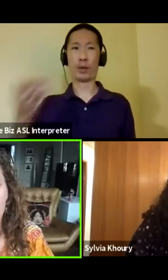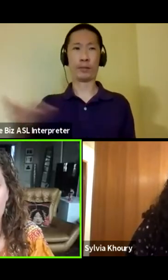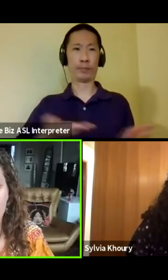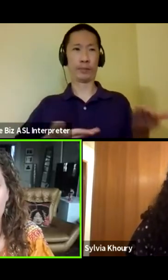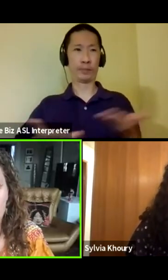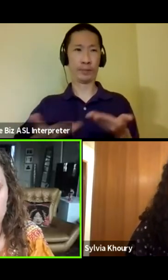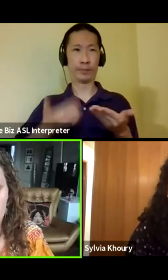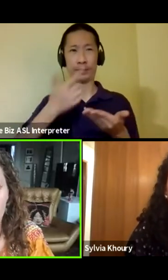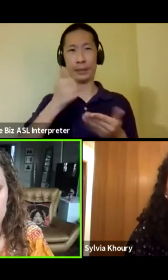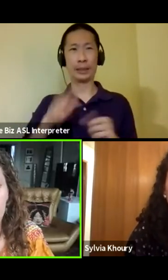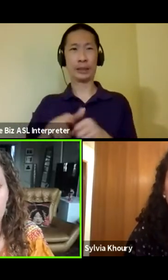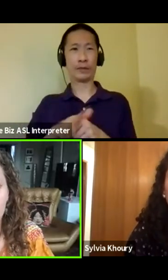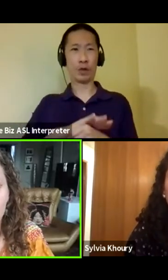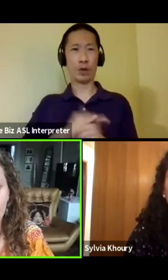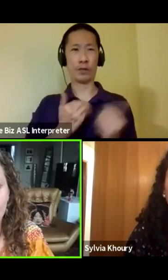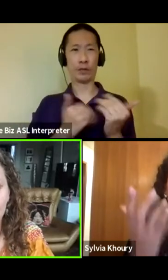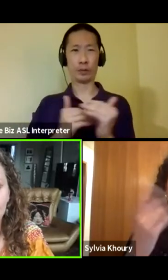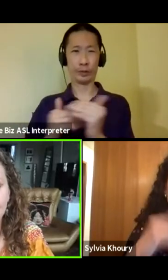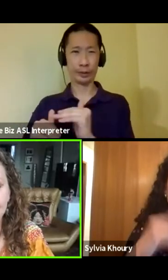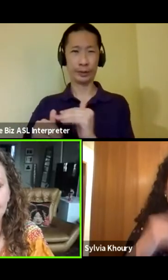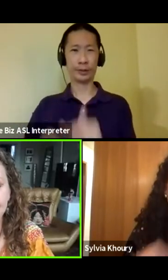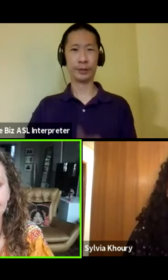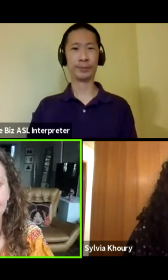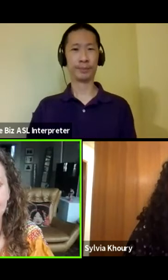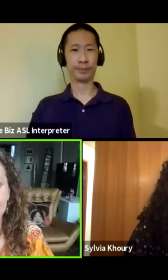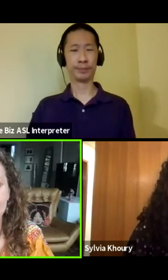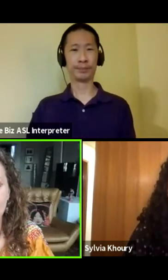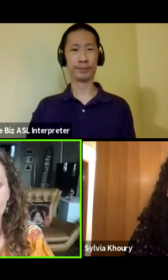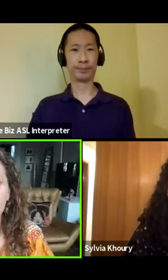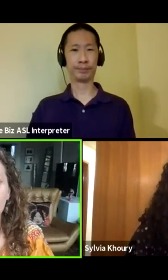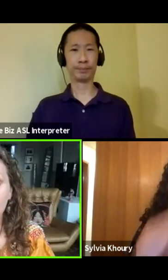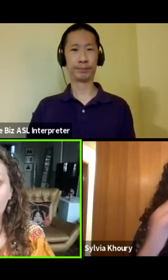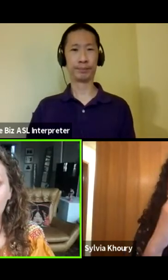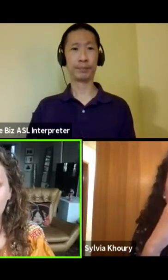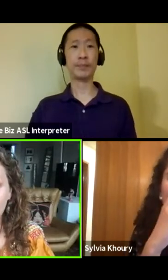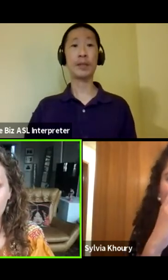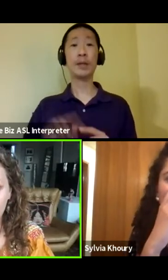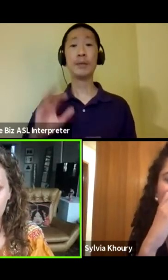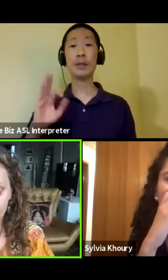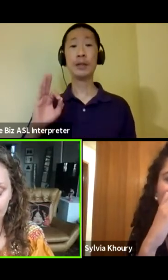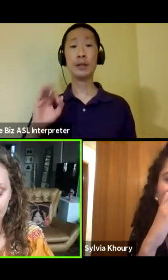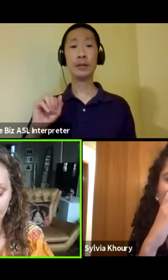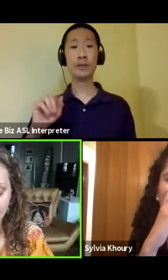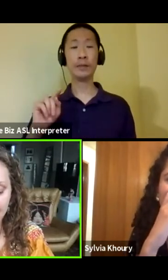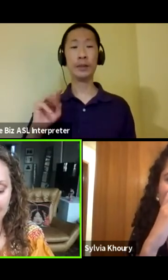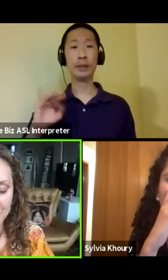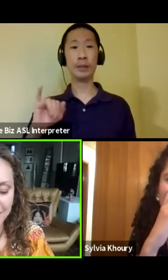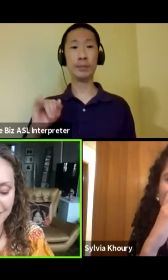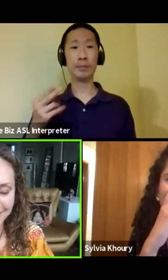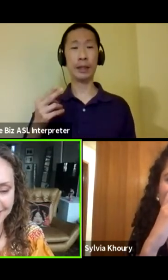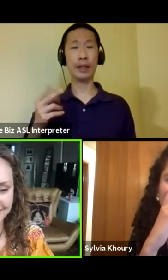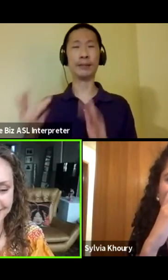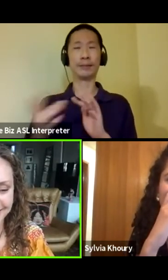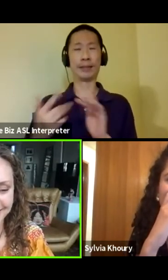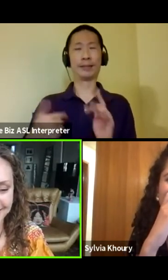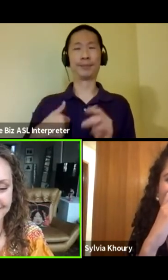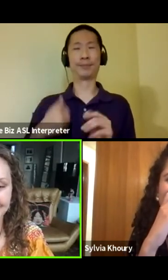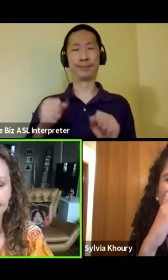because of COVID restrictions and such. So, yeah. But Fatma, John, right, contact me.